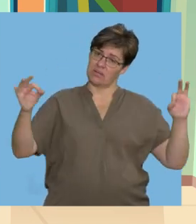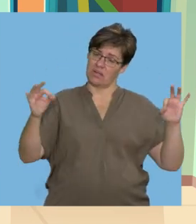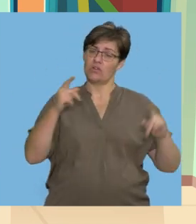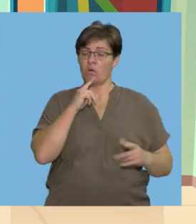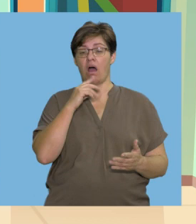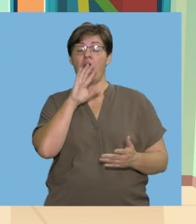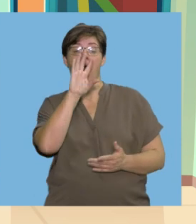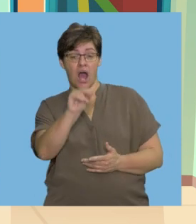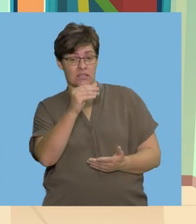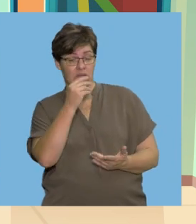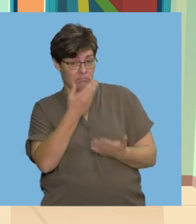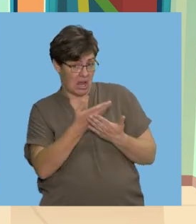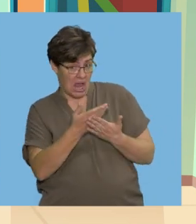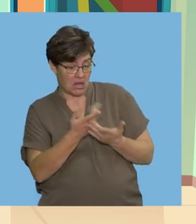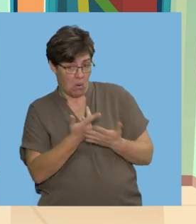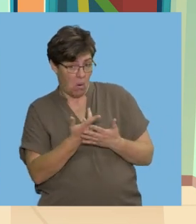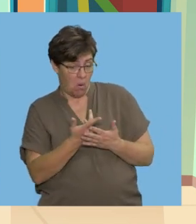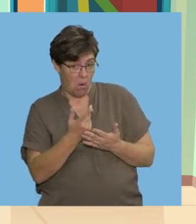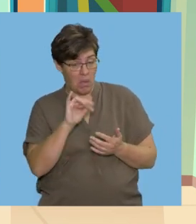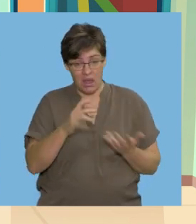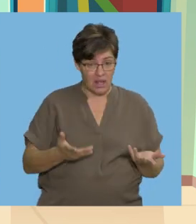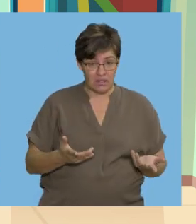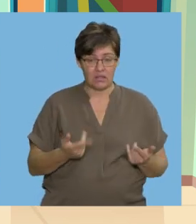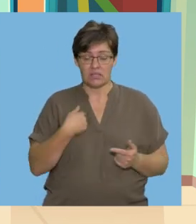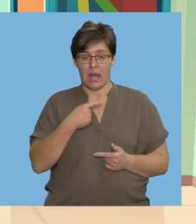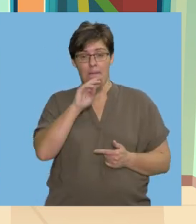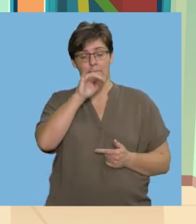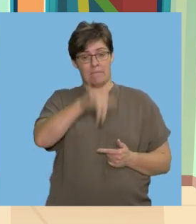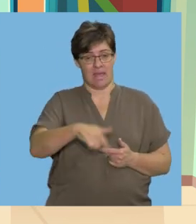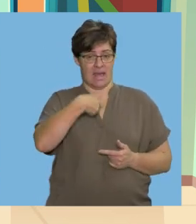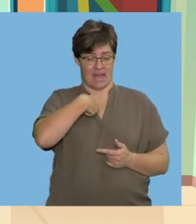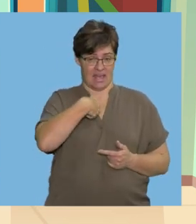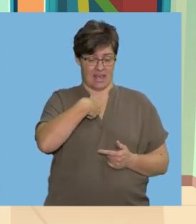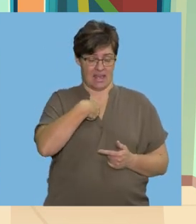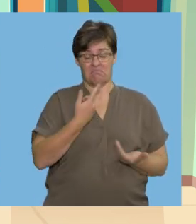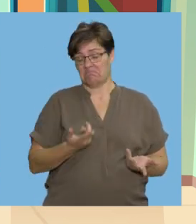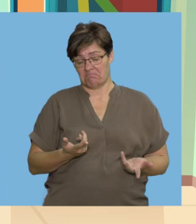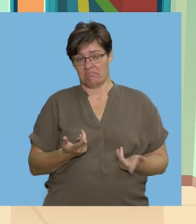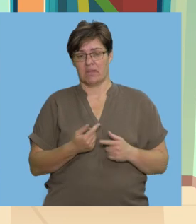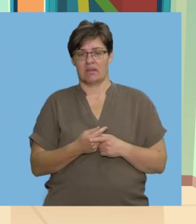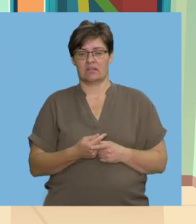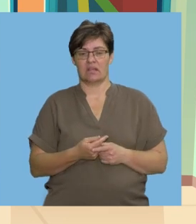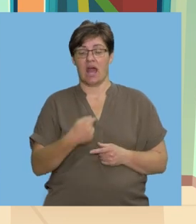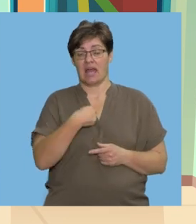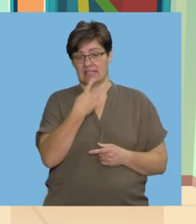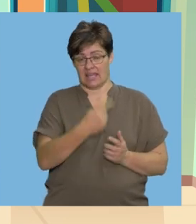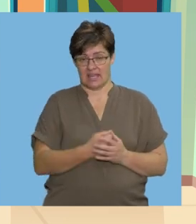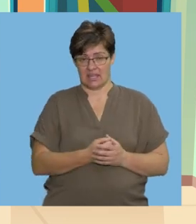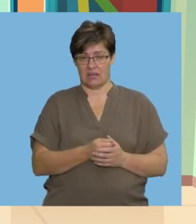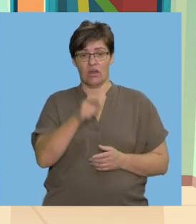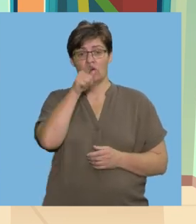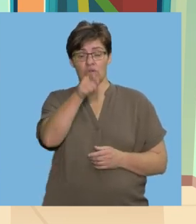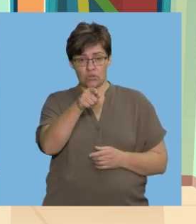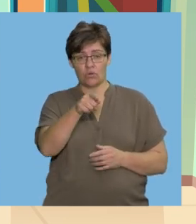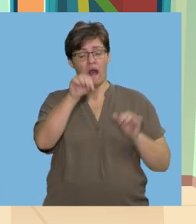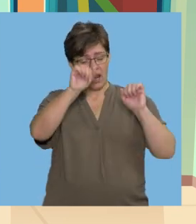that requires you to ask permission Then you must start the question with the words May I For example I